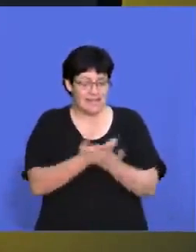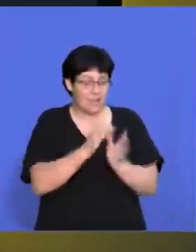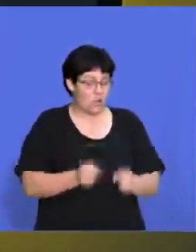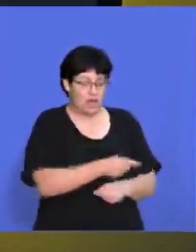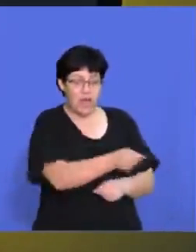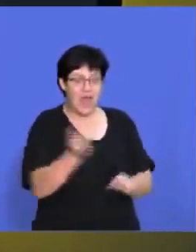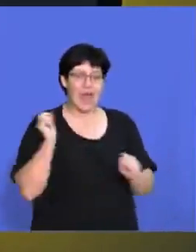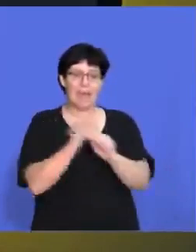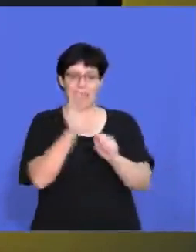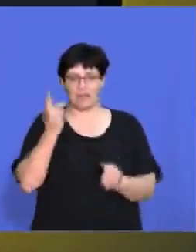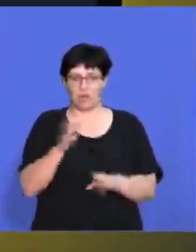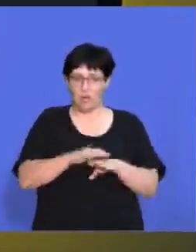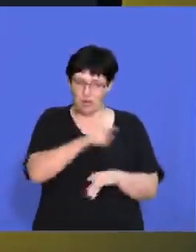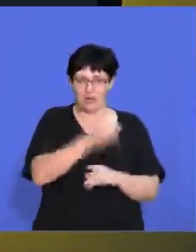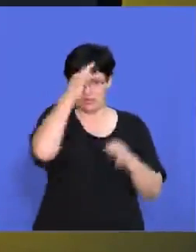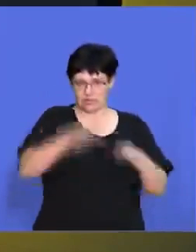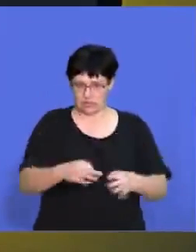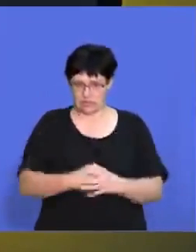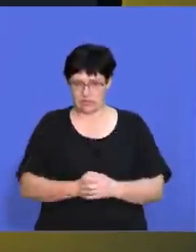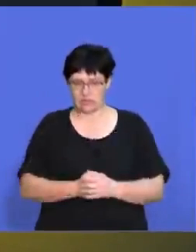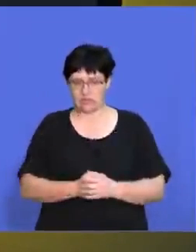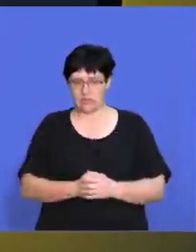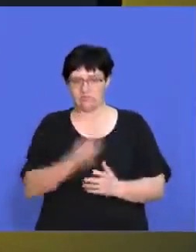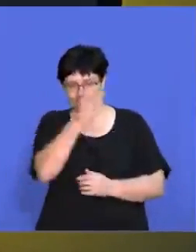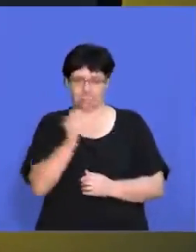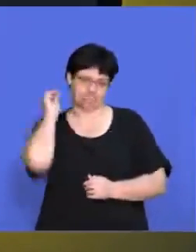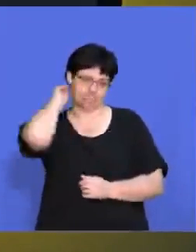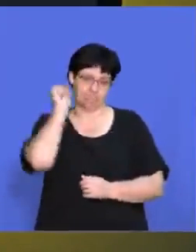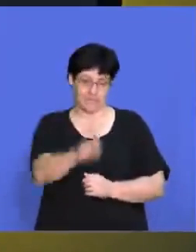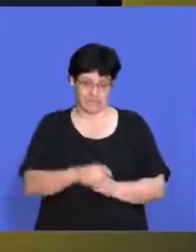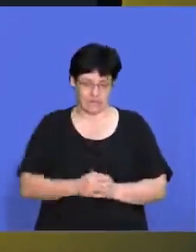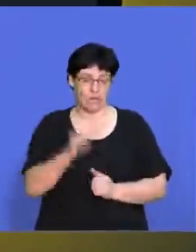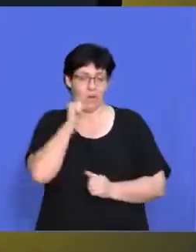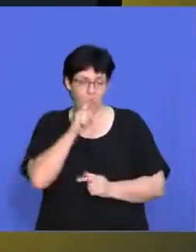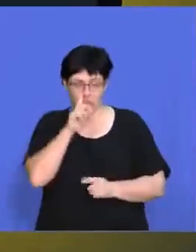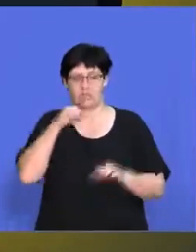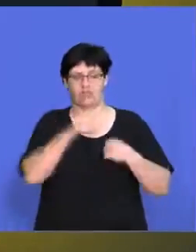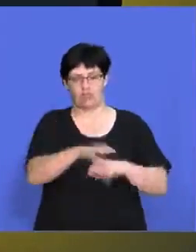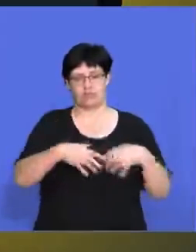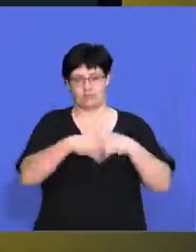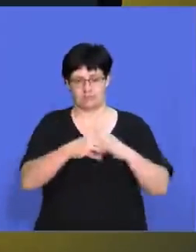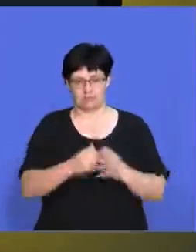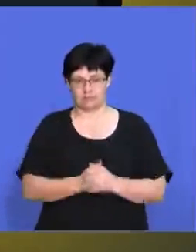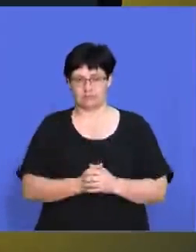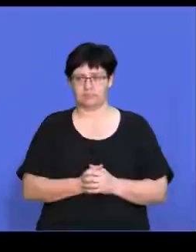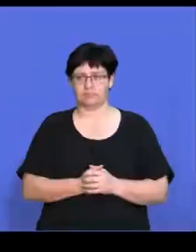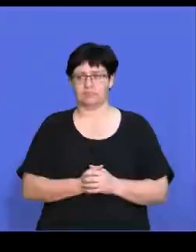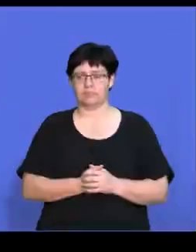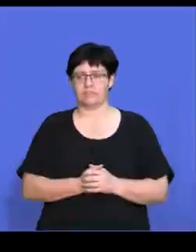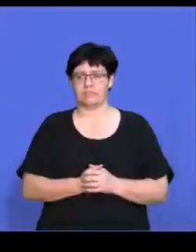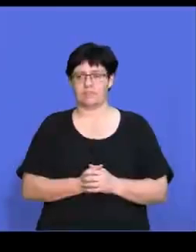How are stakeholders going to be impacted on that? And, and we have to take that into account when it comes to our strategy.